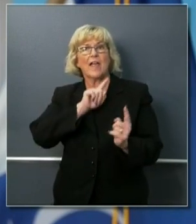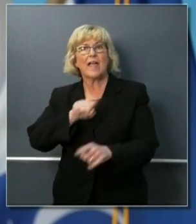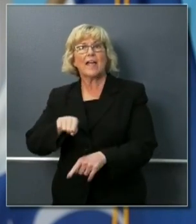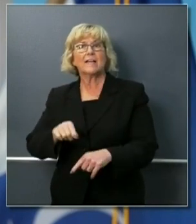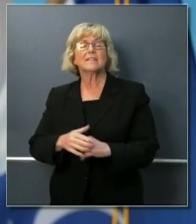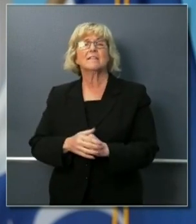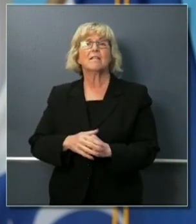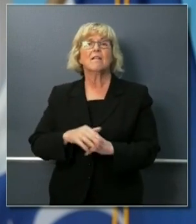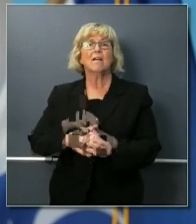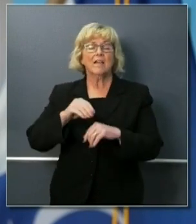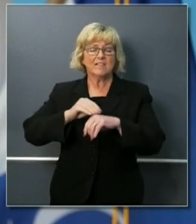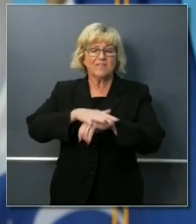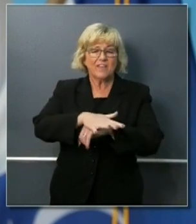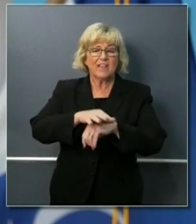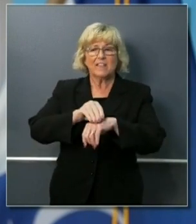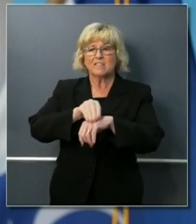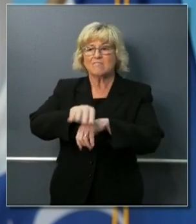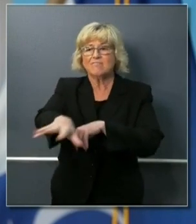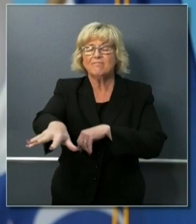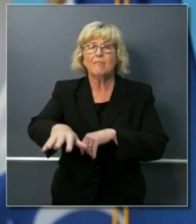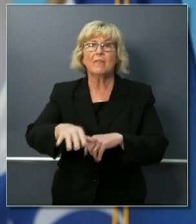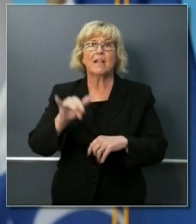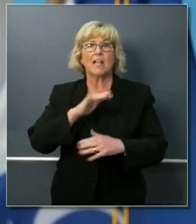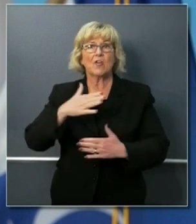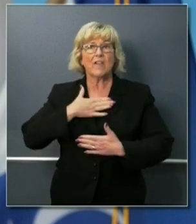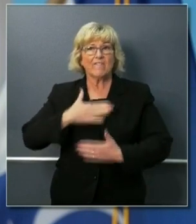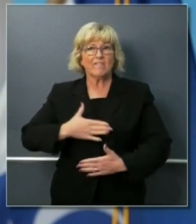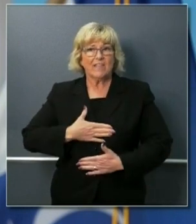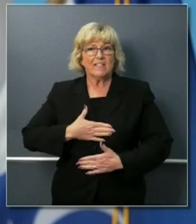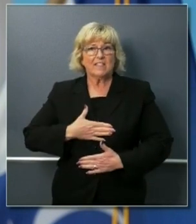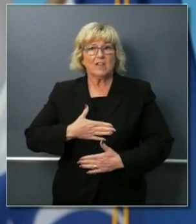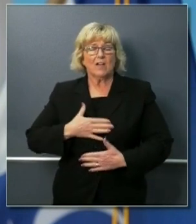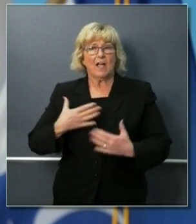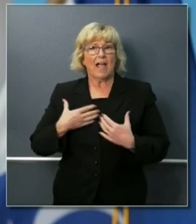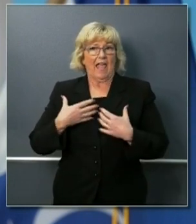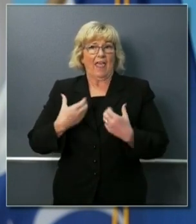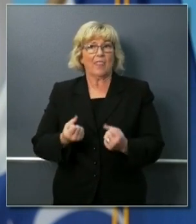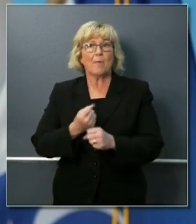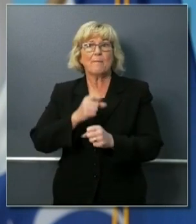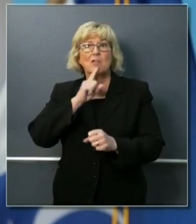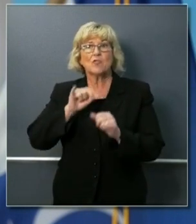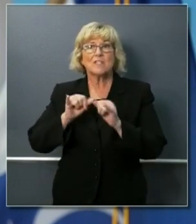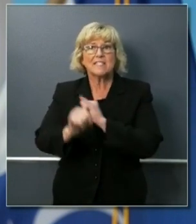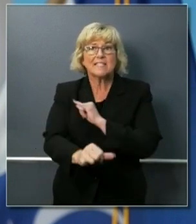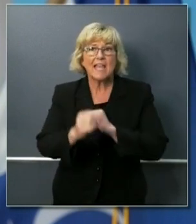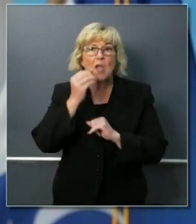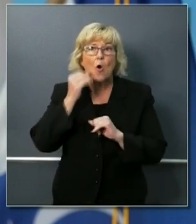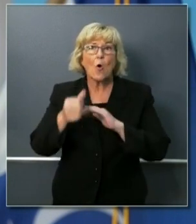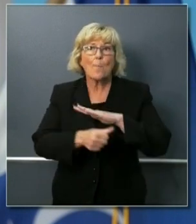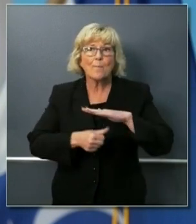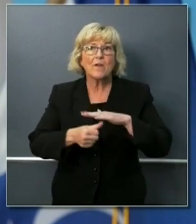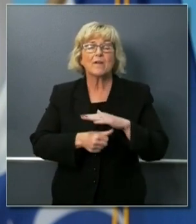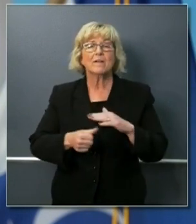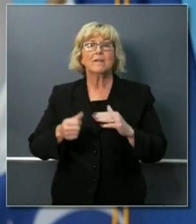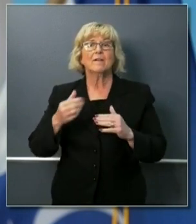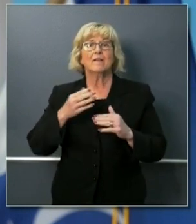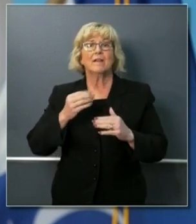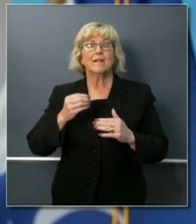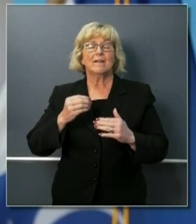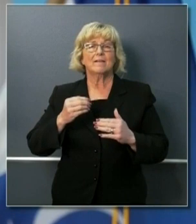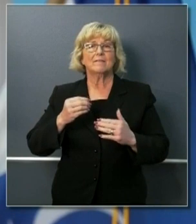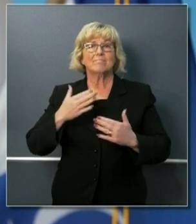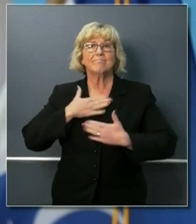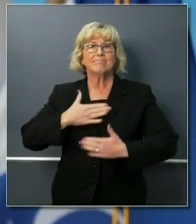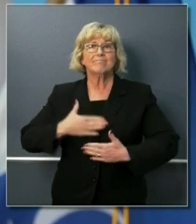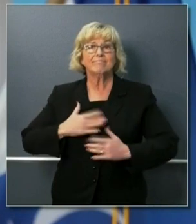health effects we talk about your physical health as it relates to making sure we stay at home we practice physical distancing we